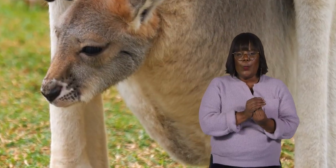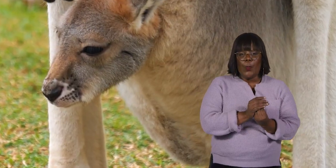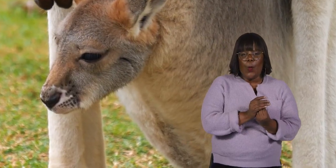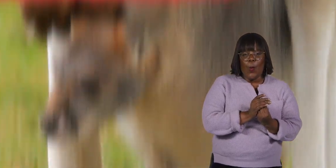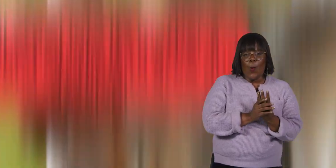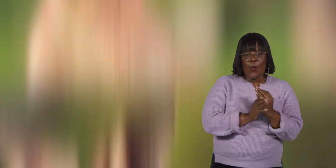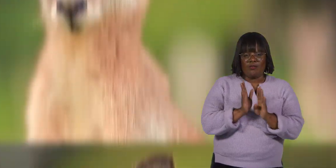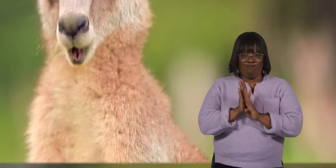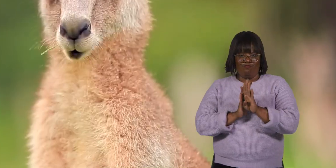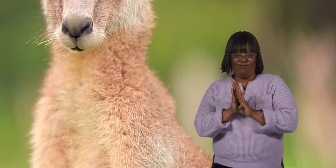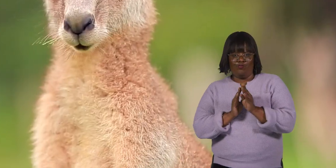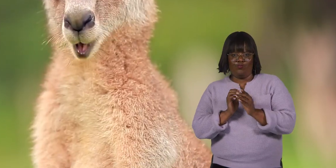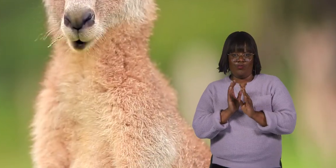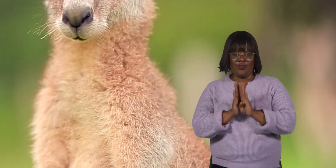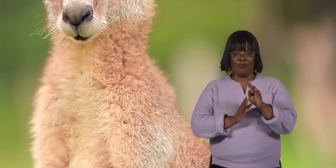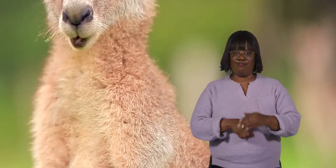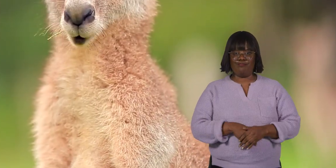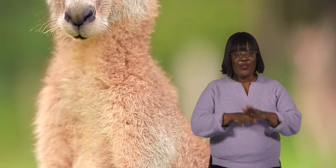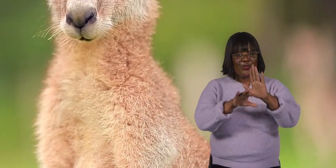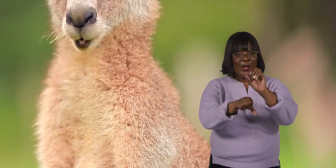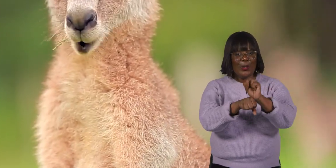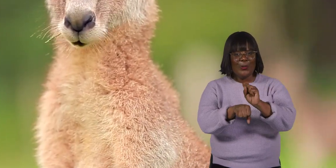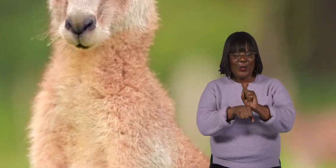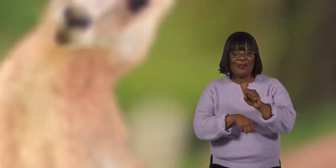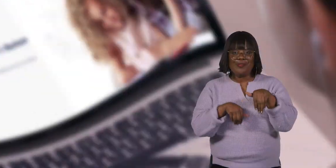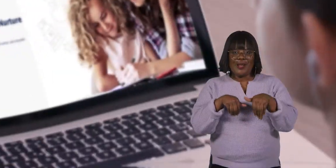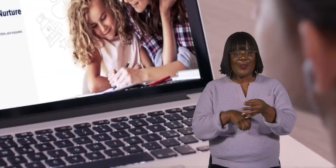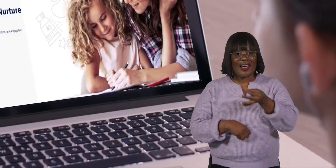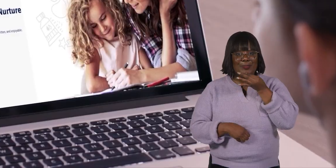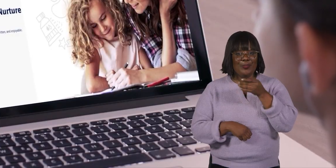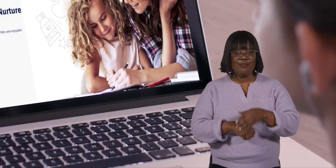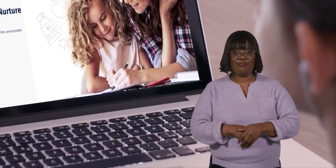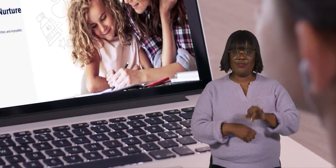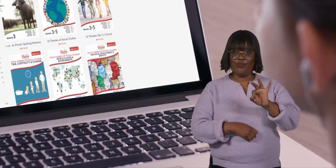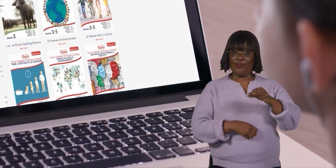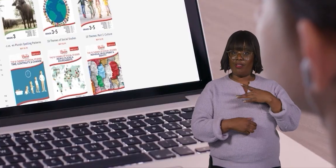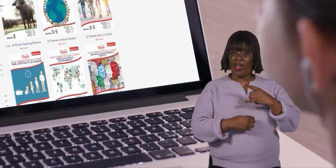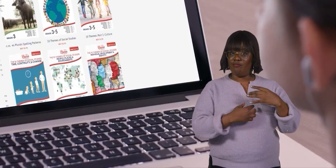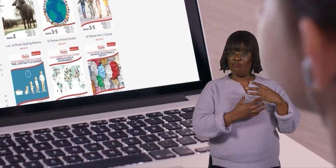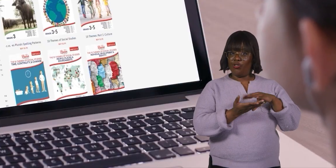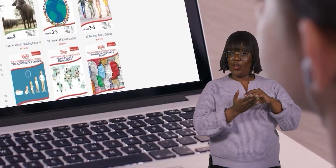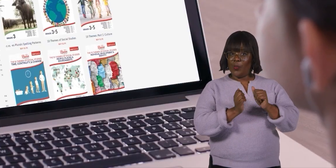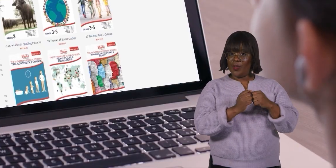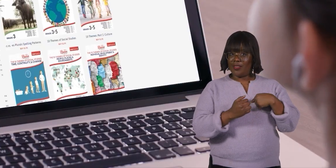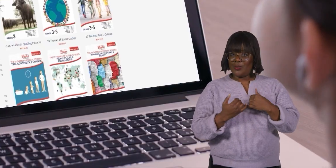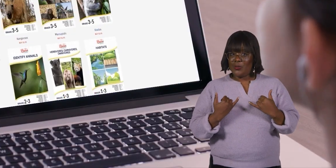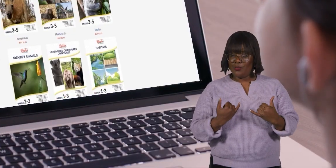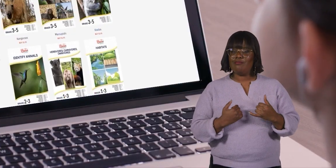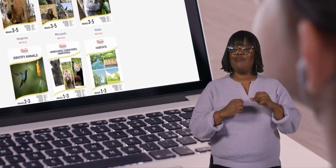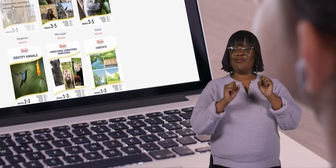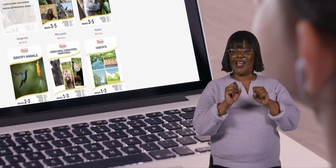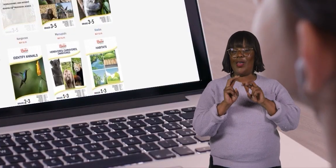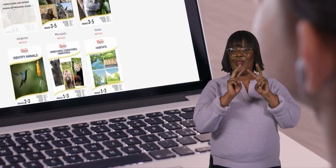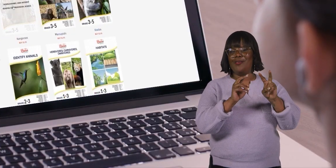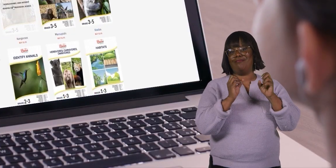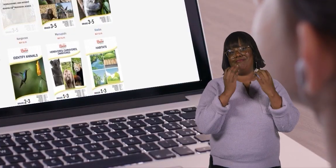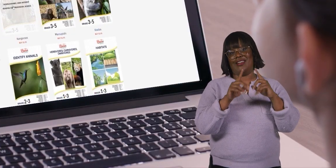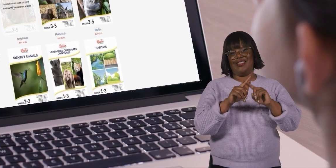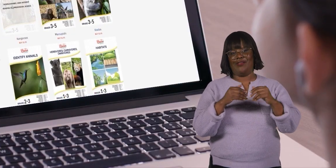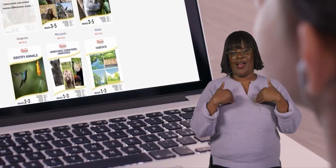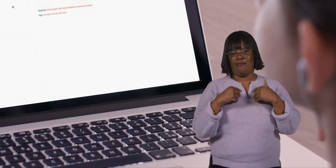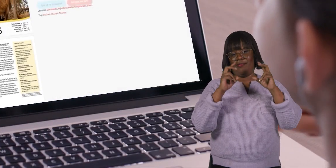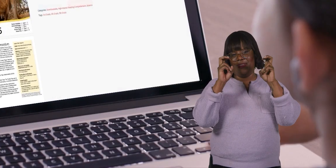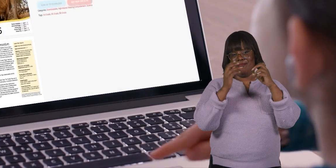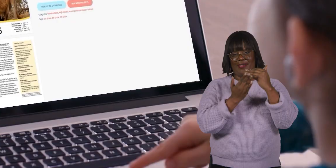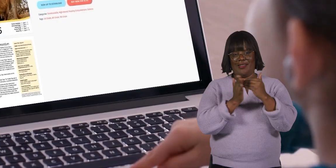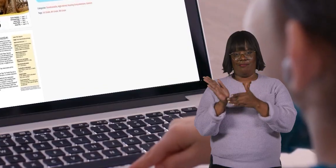develop. Great work, kangaroo experts. If you liked learning with us today, you can find other great animal-themed